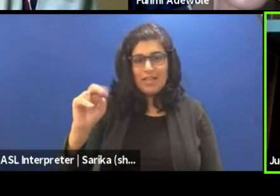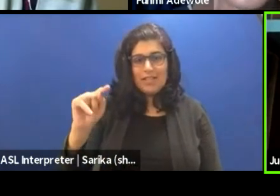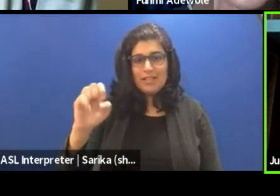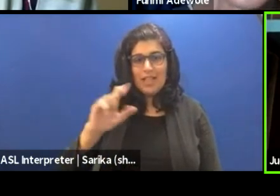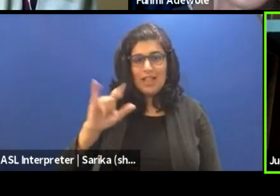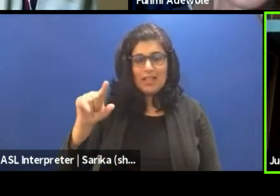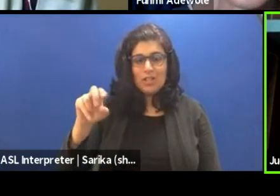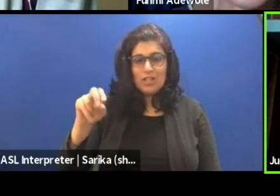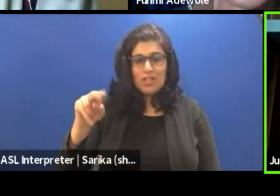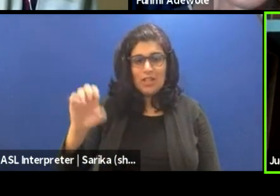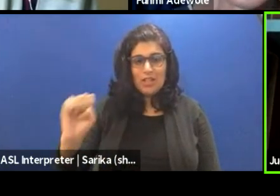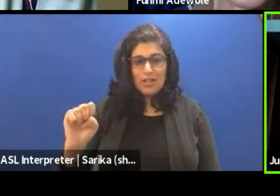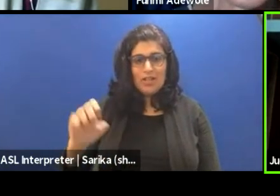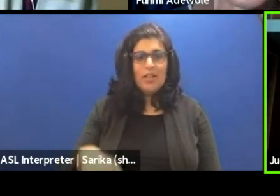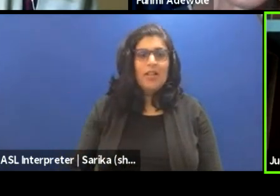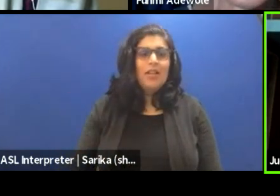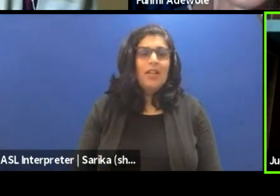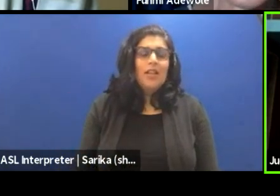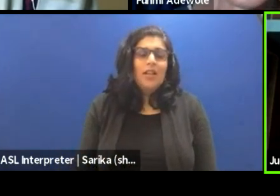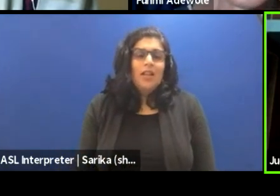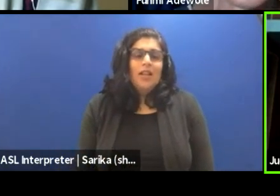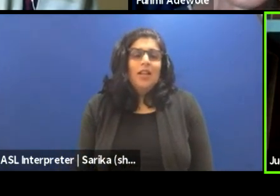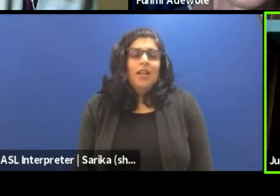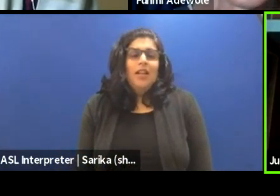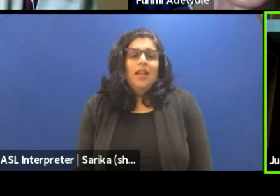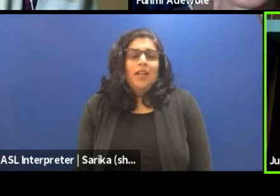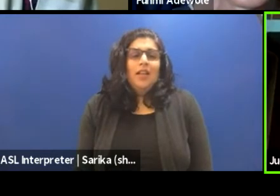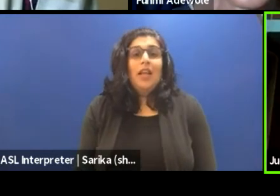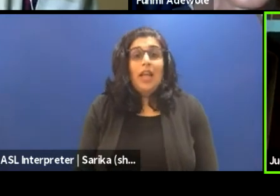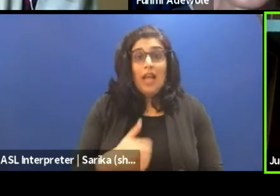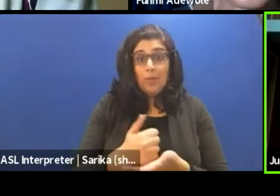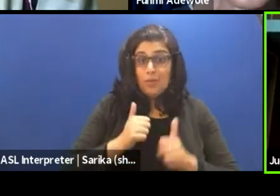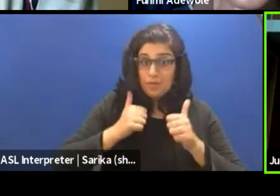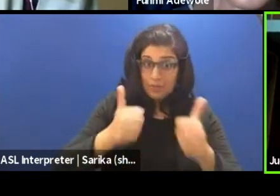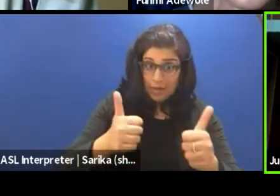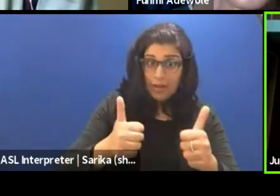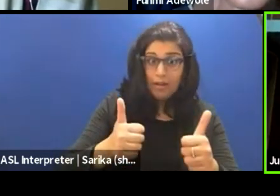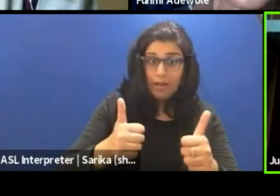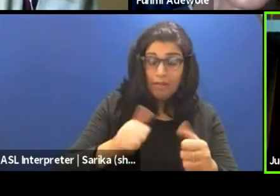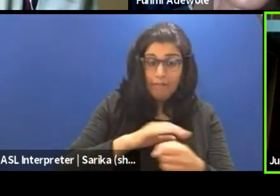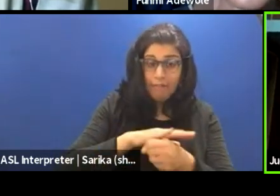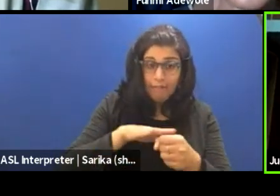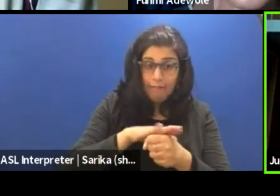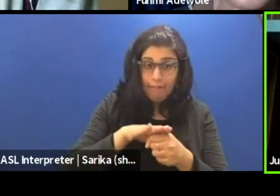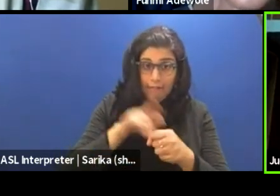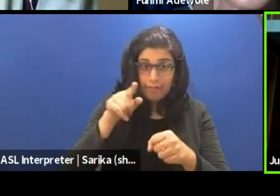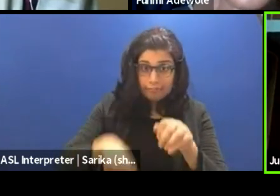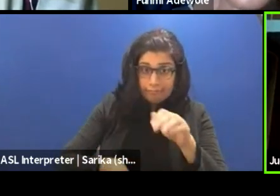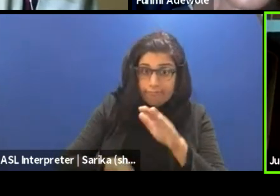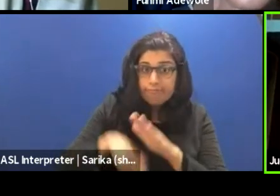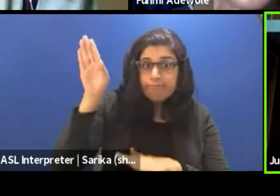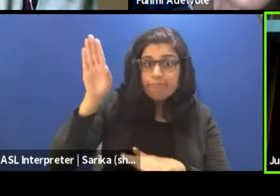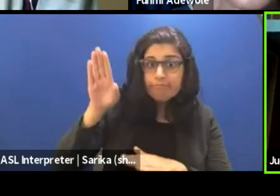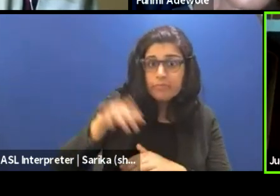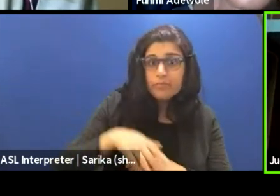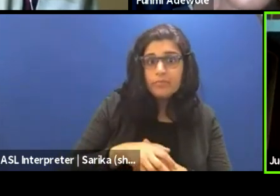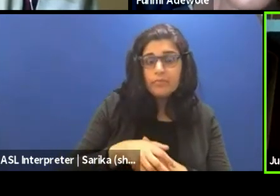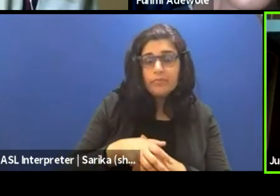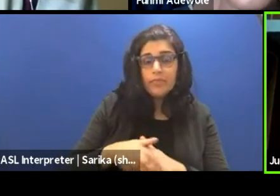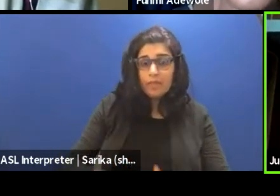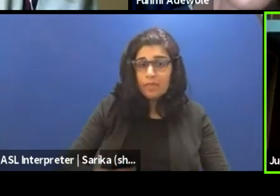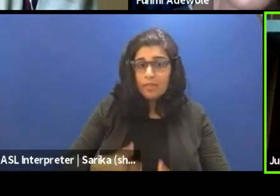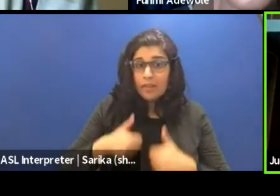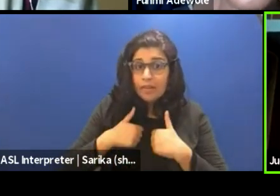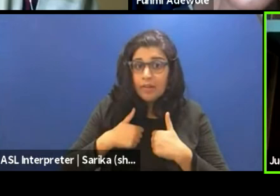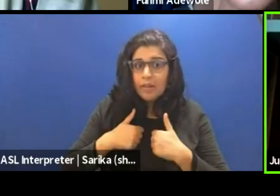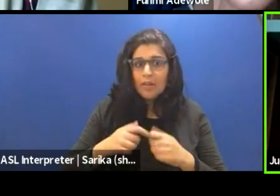Even though it was us, it was, it helped you survive more in the locale within which you existed. But it wasn't